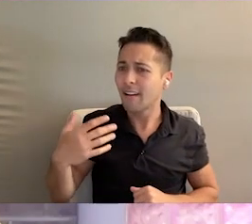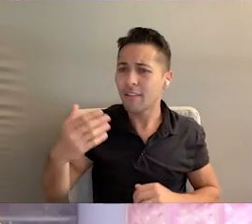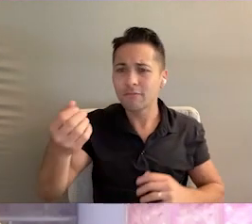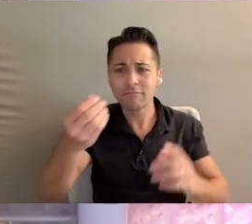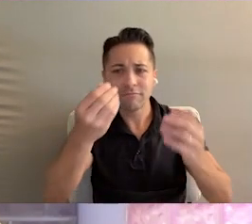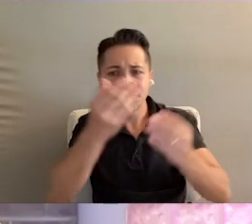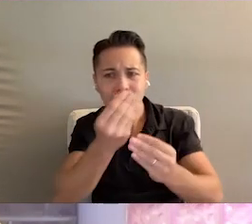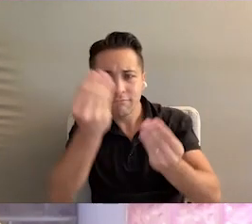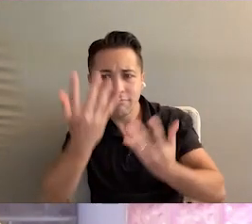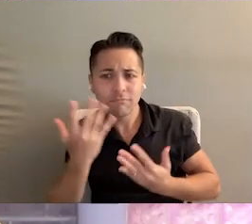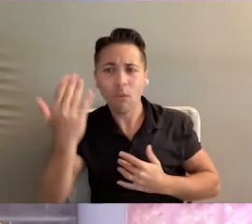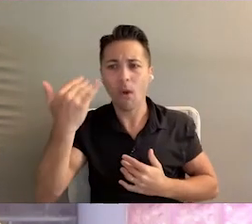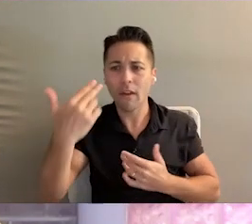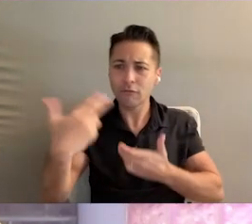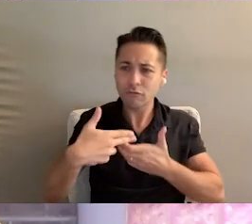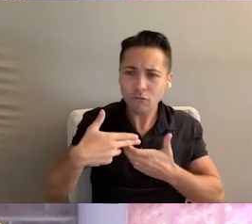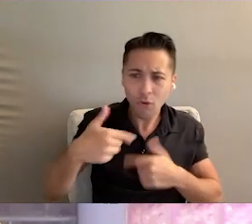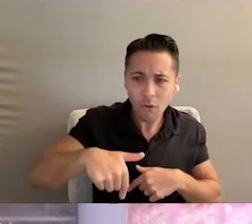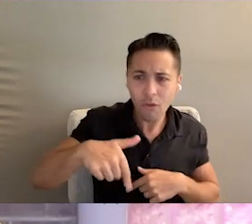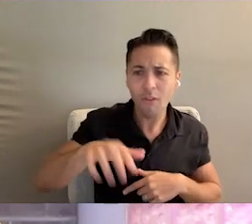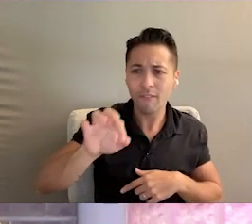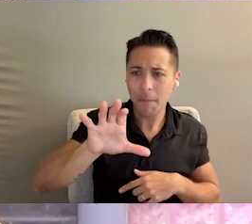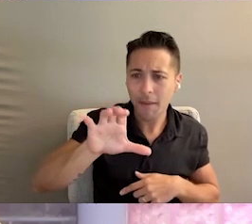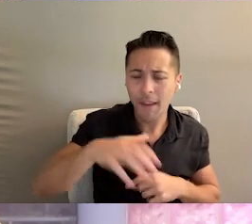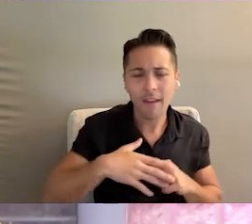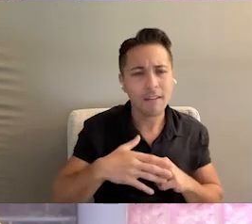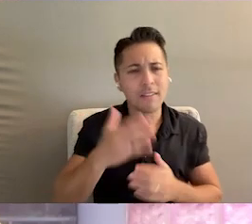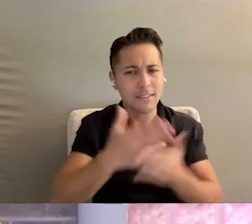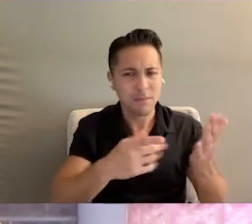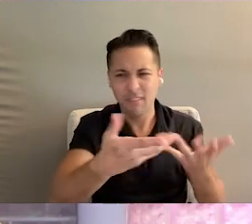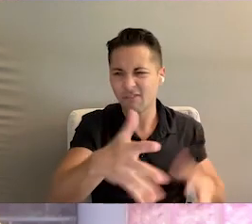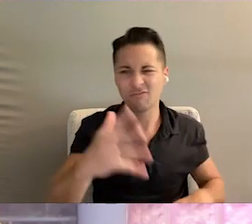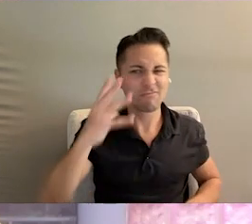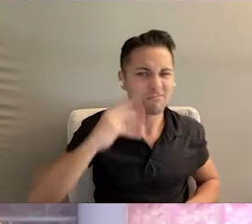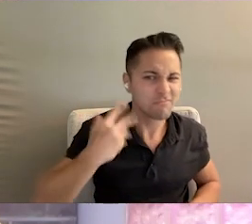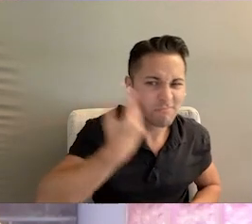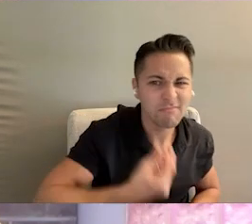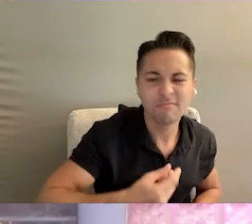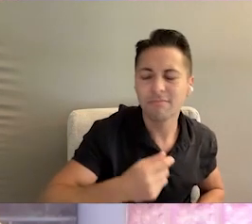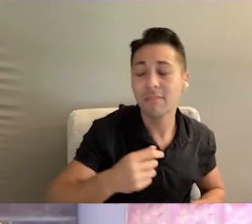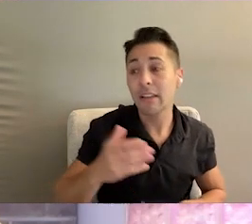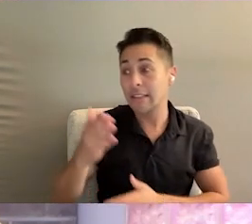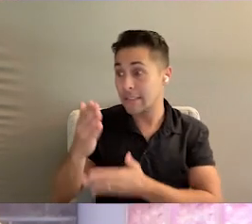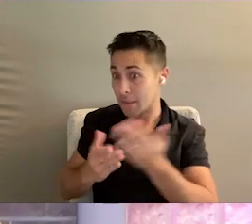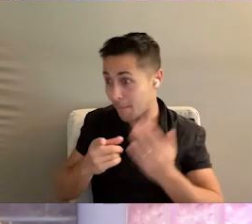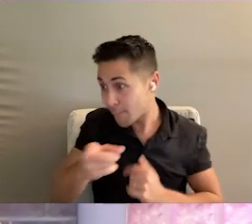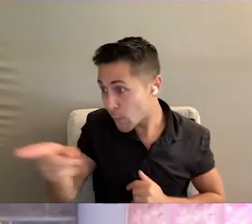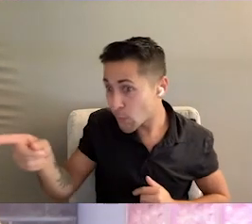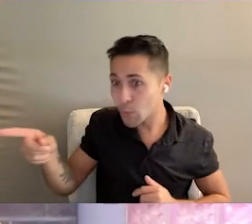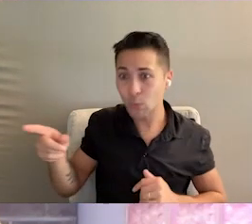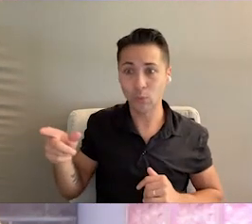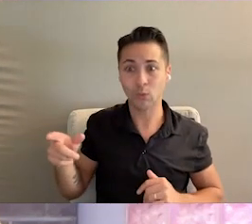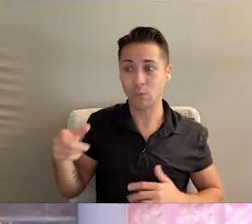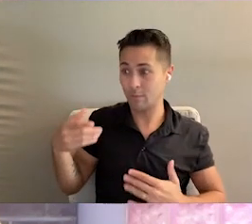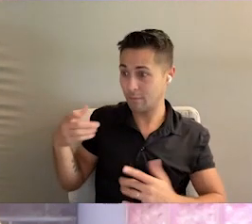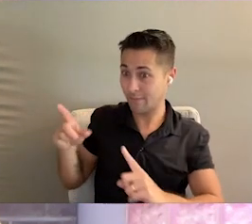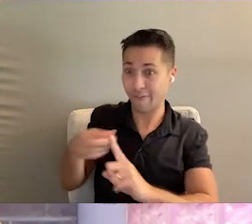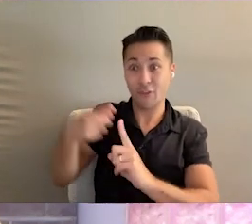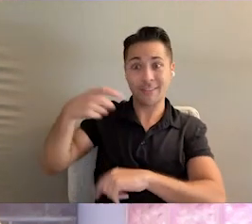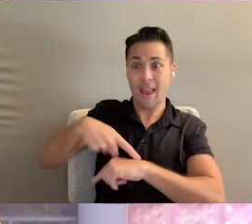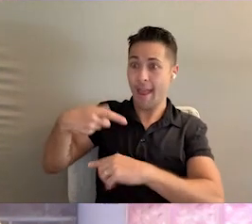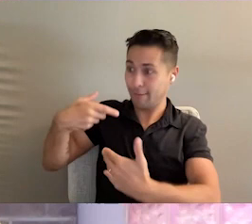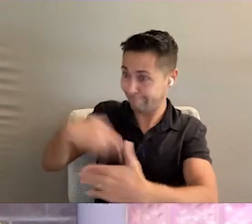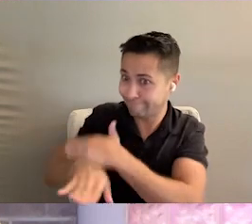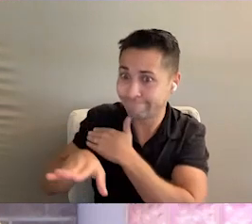Some of you are veteran participants and are familiar with the system of care, and some of you guys are here for the very first